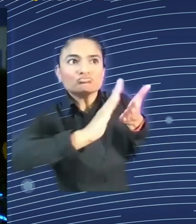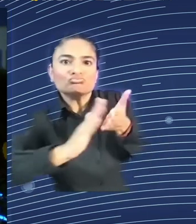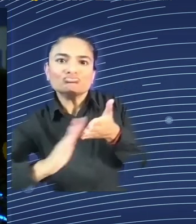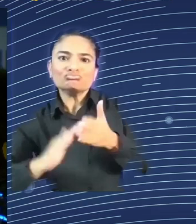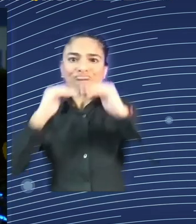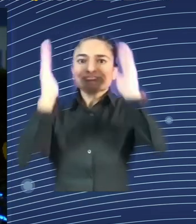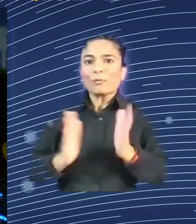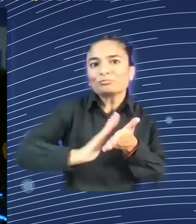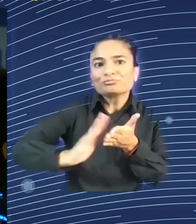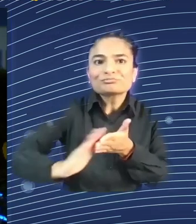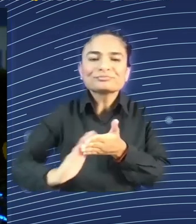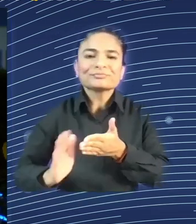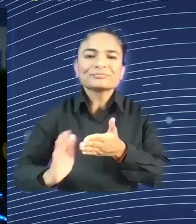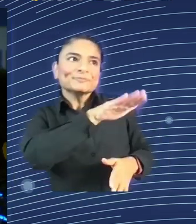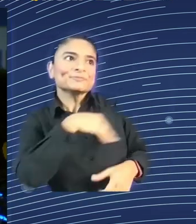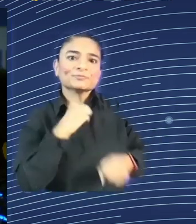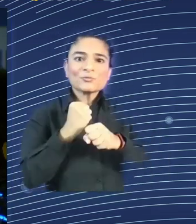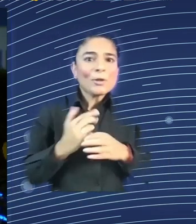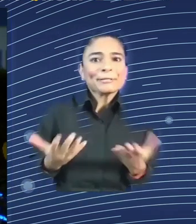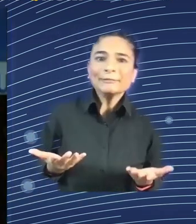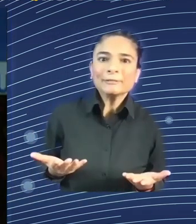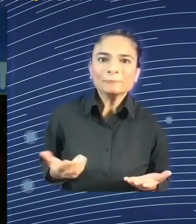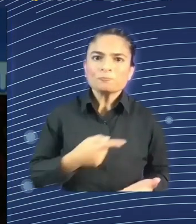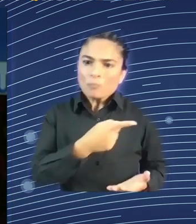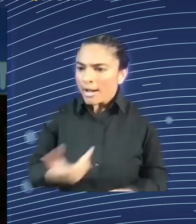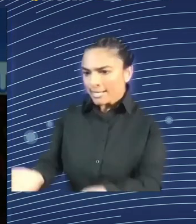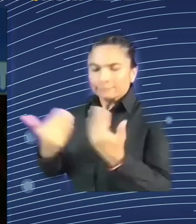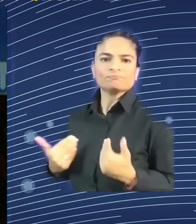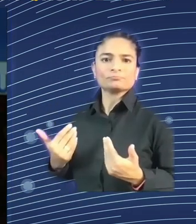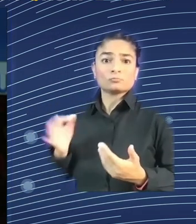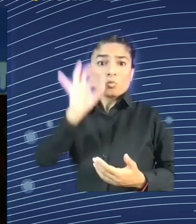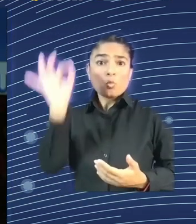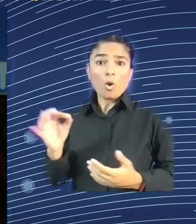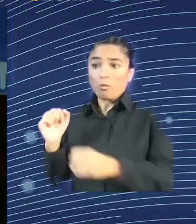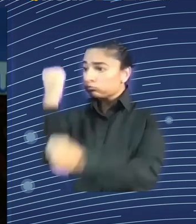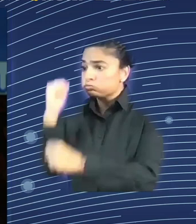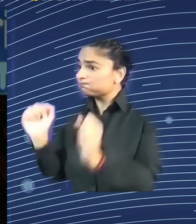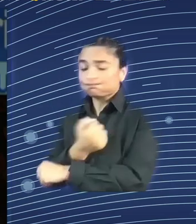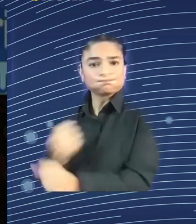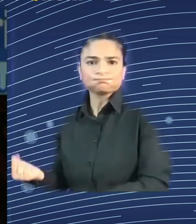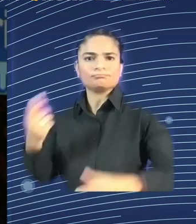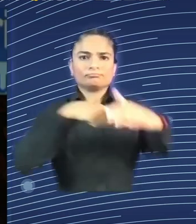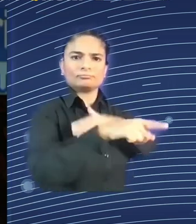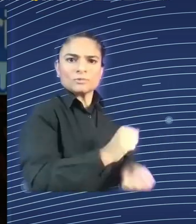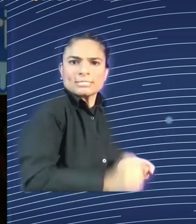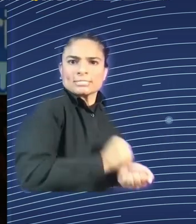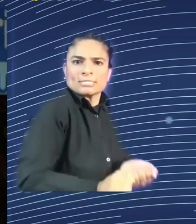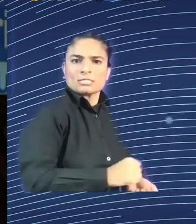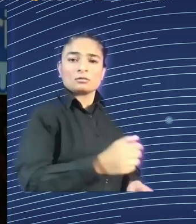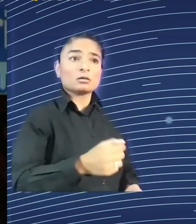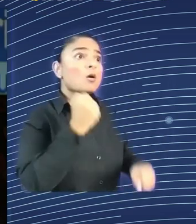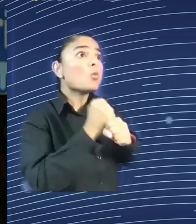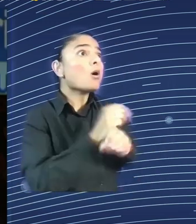vacuum cleaner's refrigerator, actually, the most important of all. So, didn't have to go and shop every day. So, whereas before,